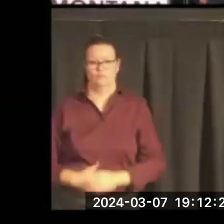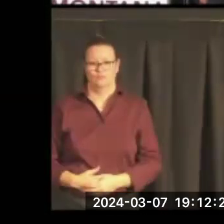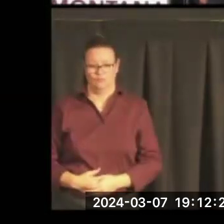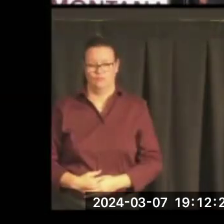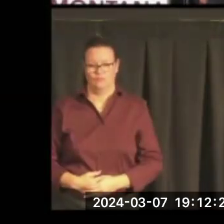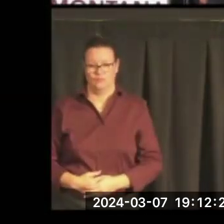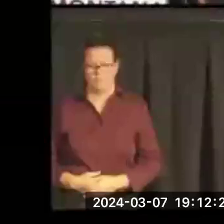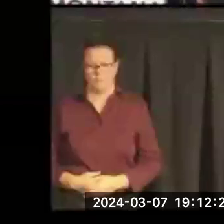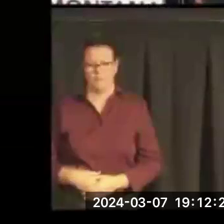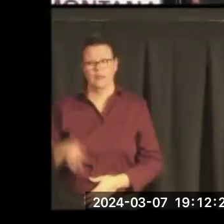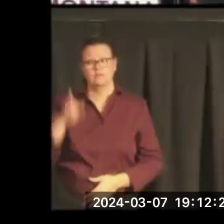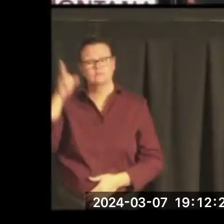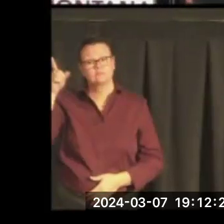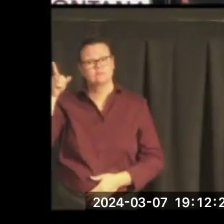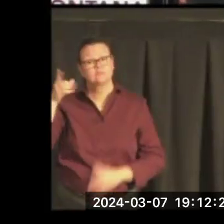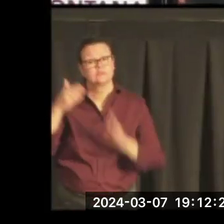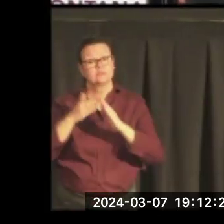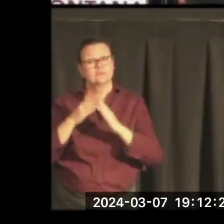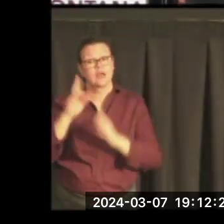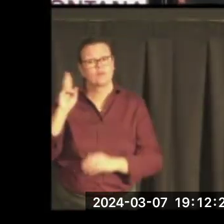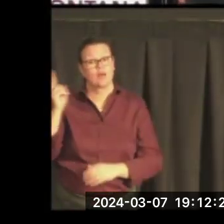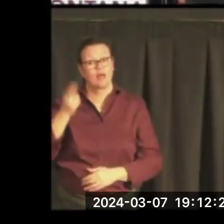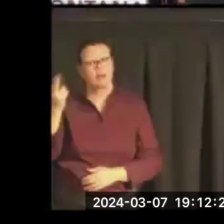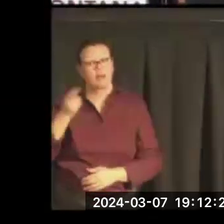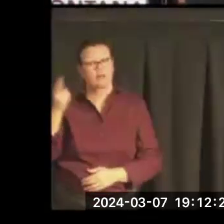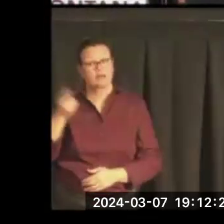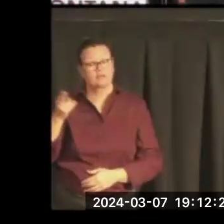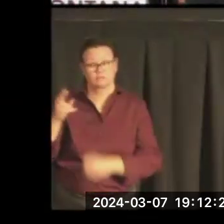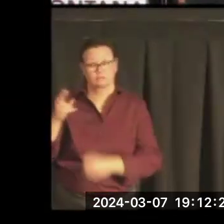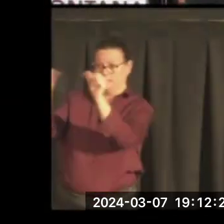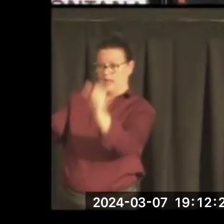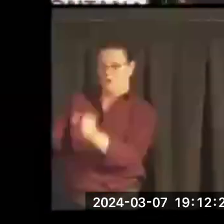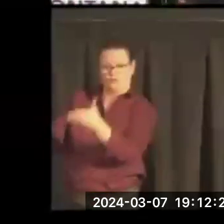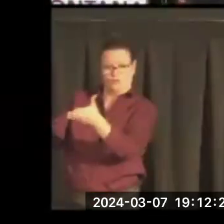If you went to Helena, you would see a statue of Maureen and Mike Mansfield.